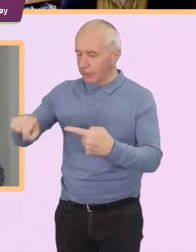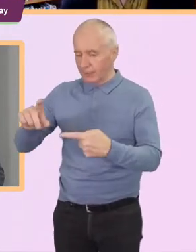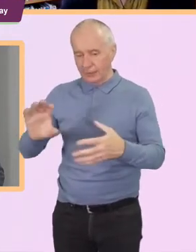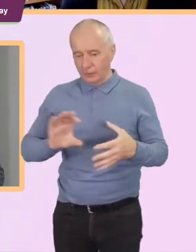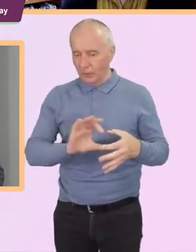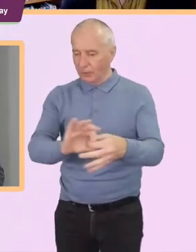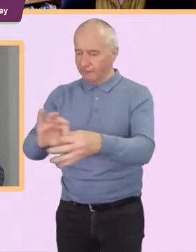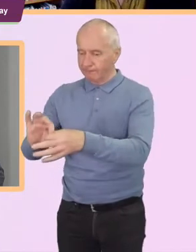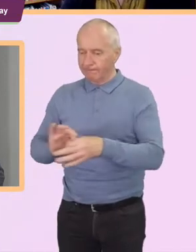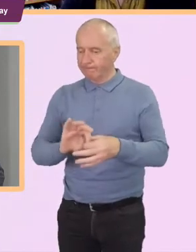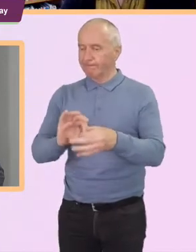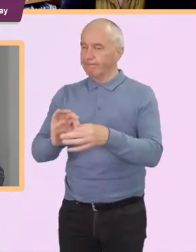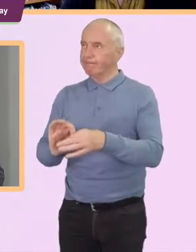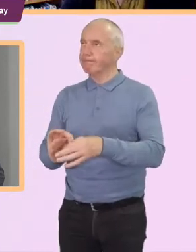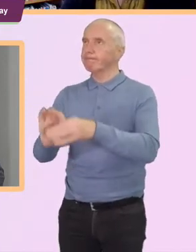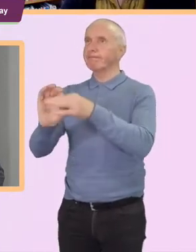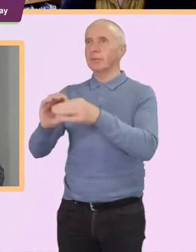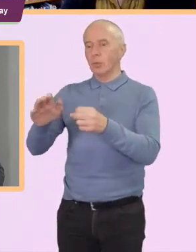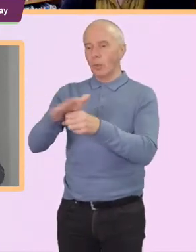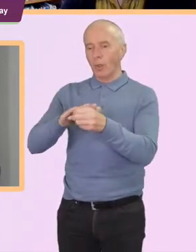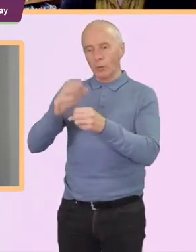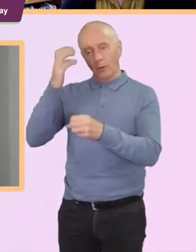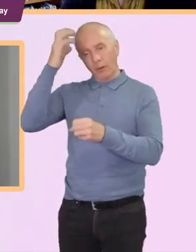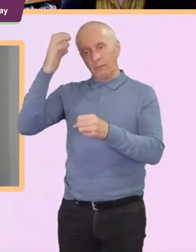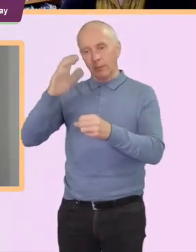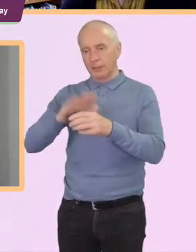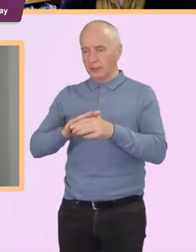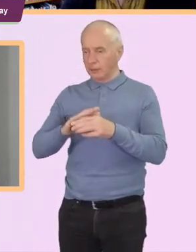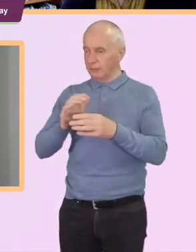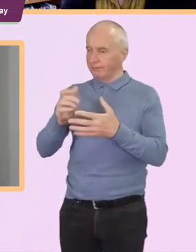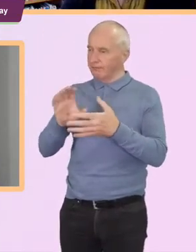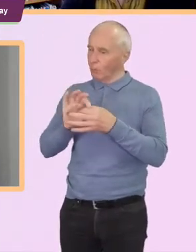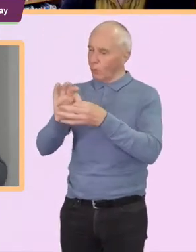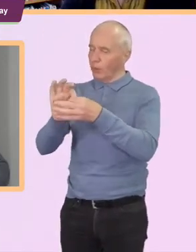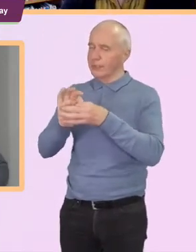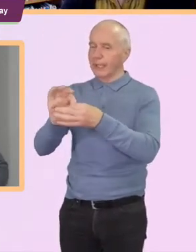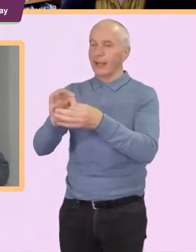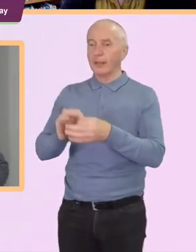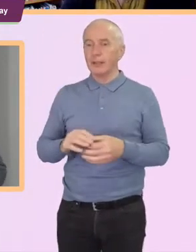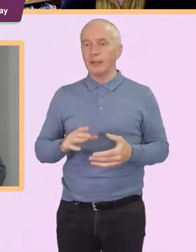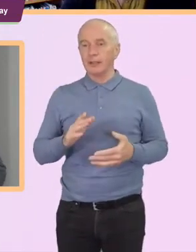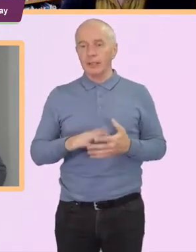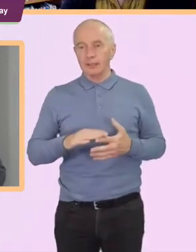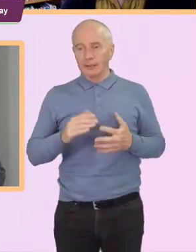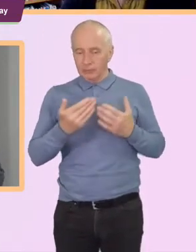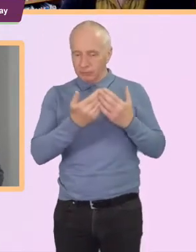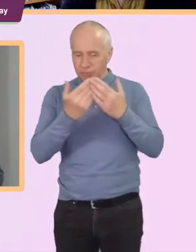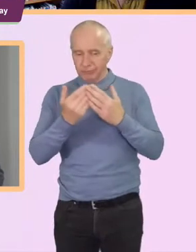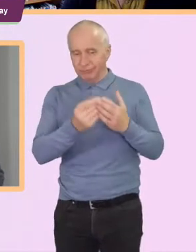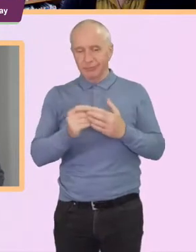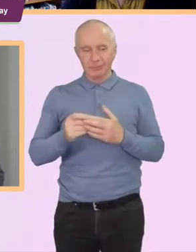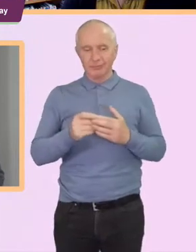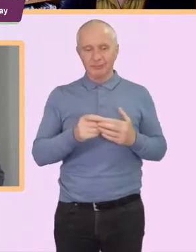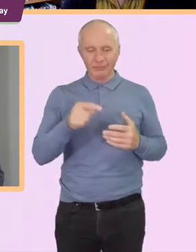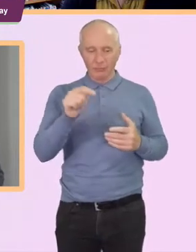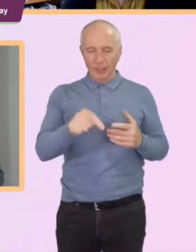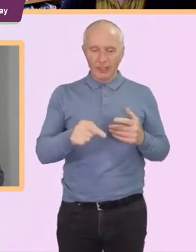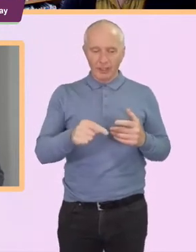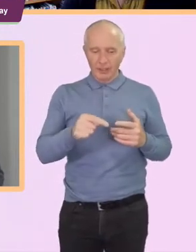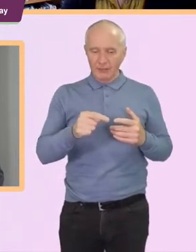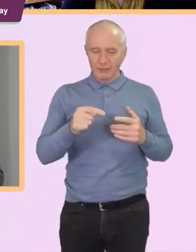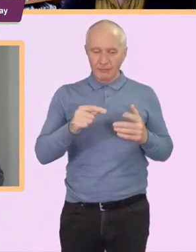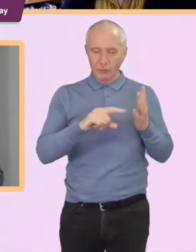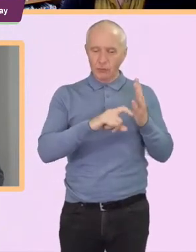local government on the management of natural resources I'm studying tropical forestry at the moment and I do have to